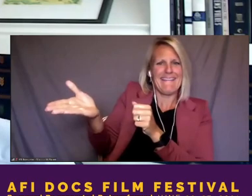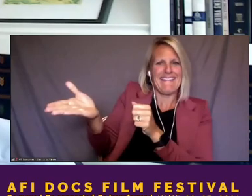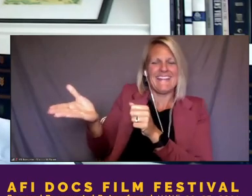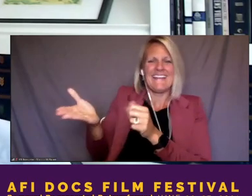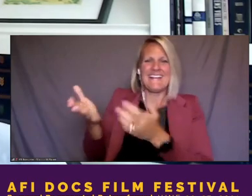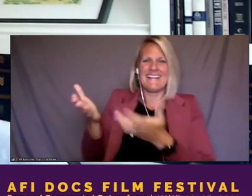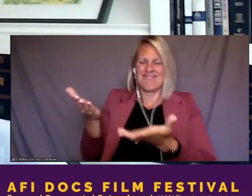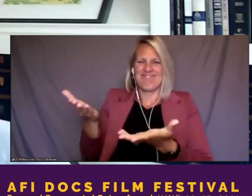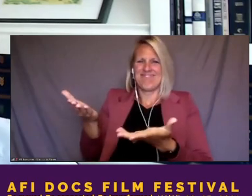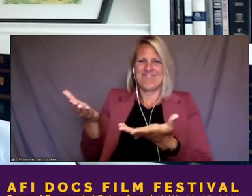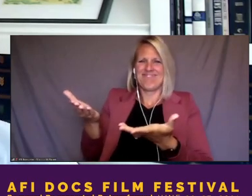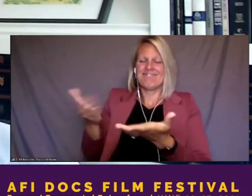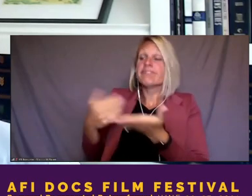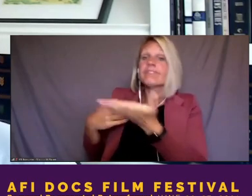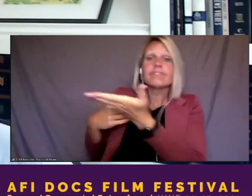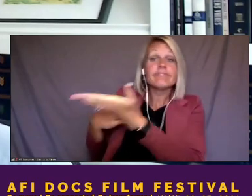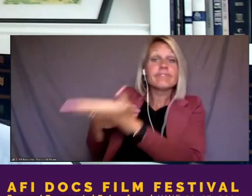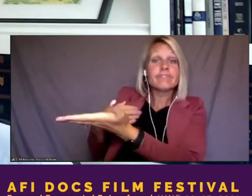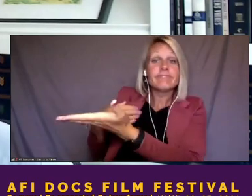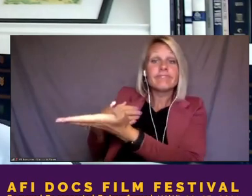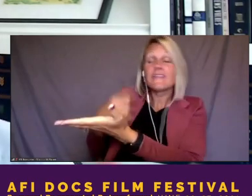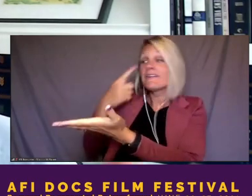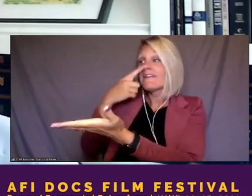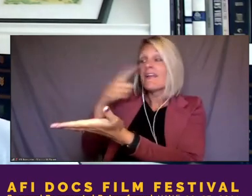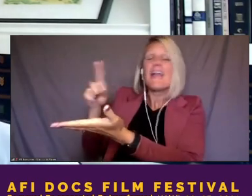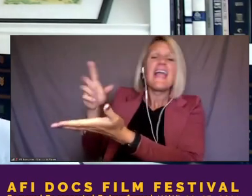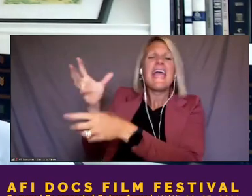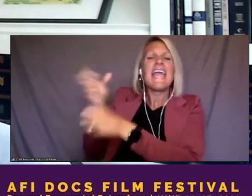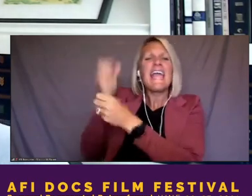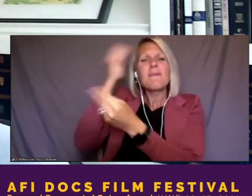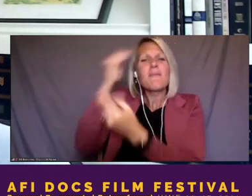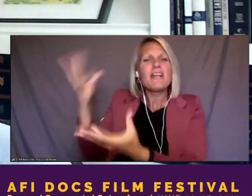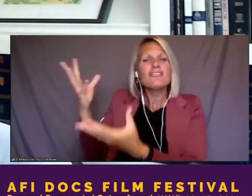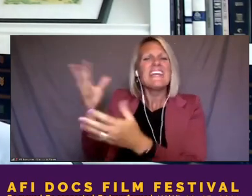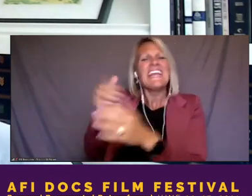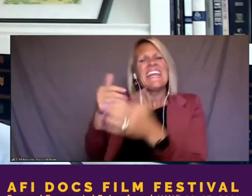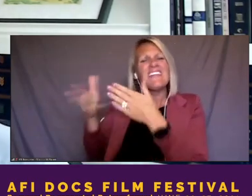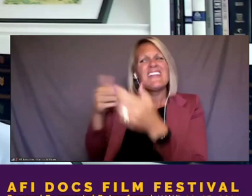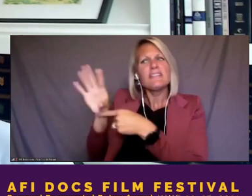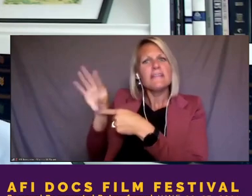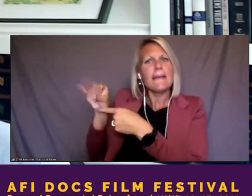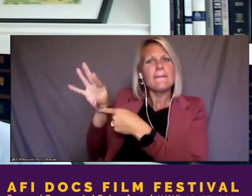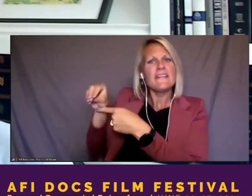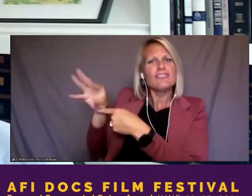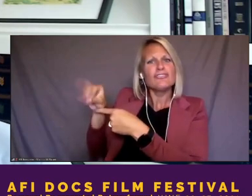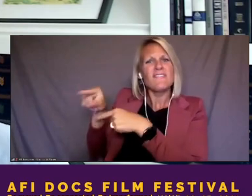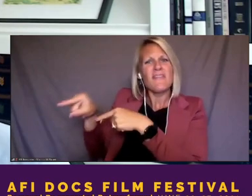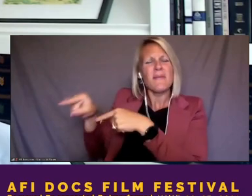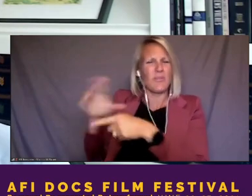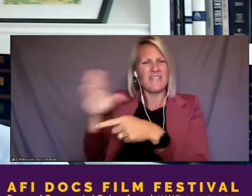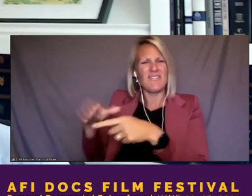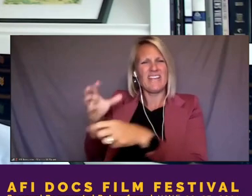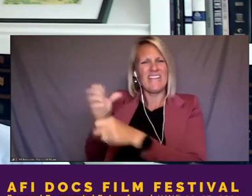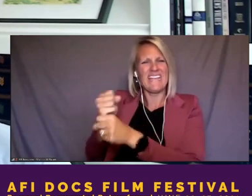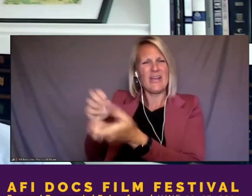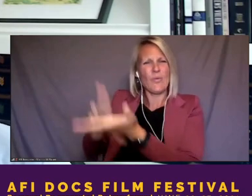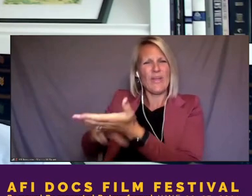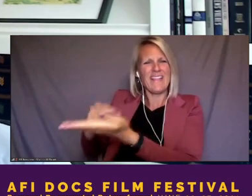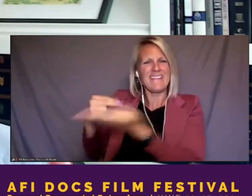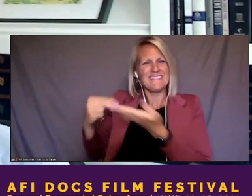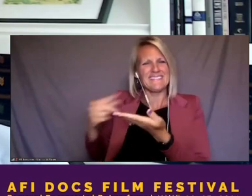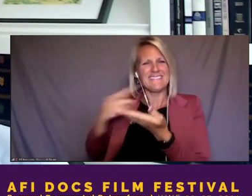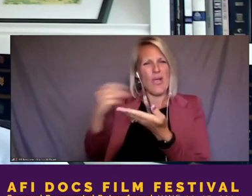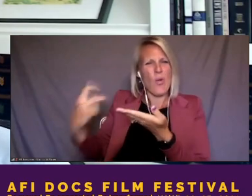to, to ask them for information, even if you're taking photographs of them. So there are, there are differences that are usually